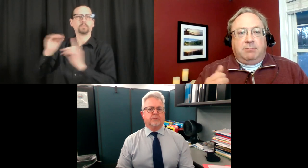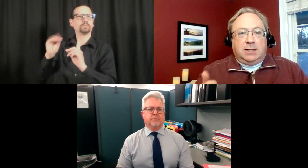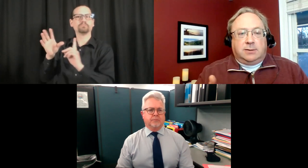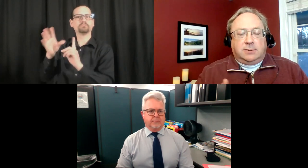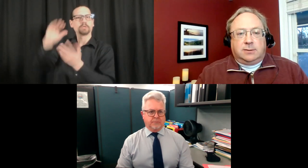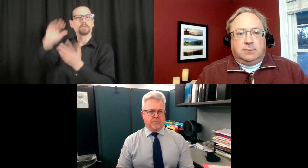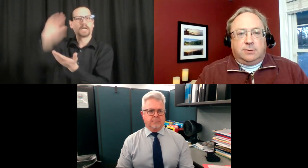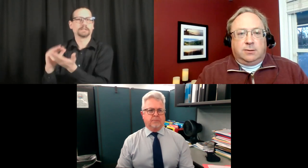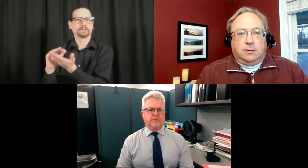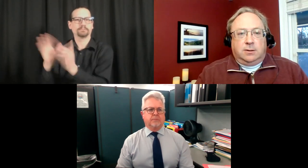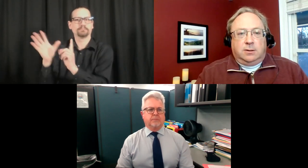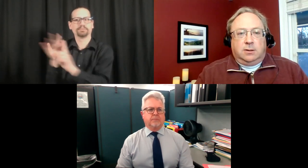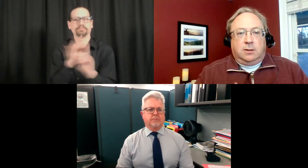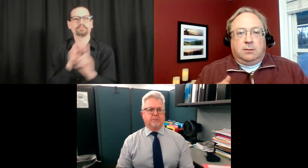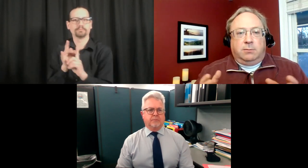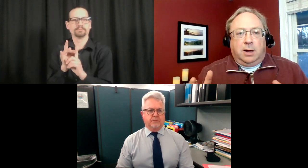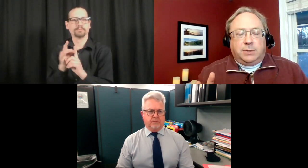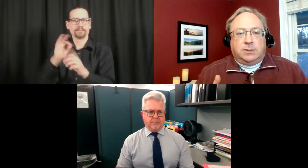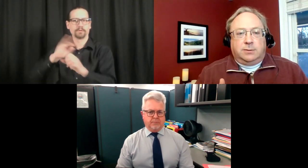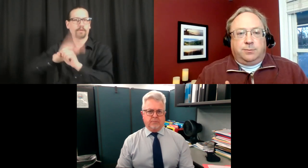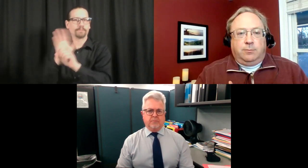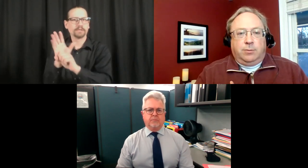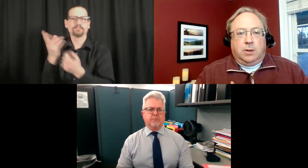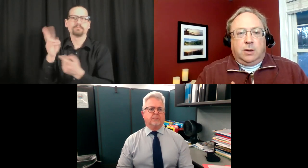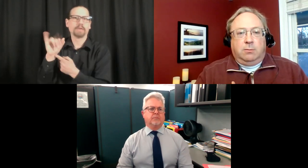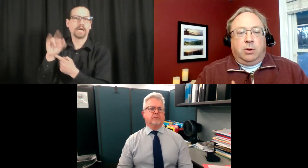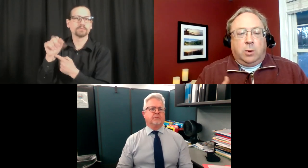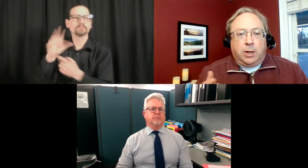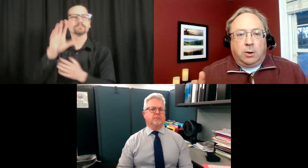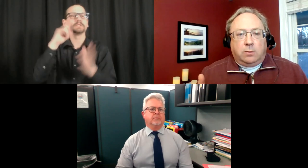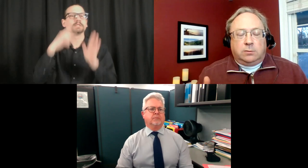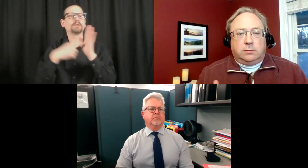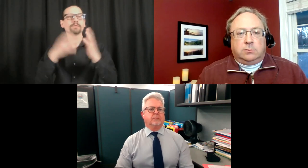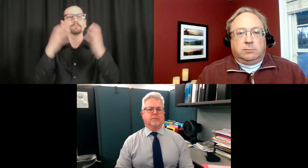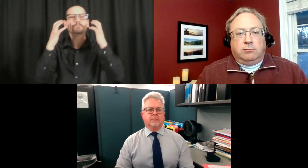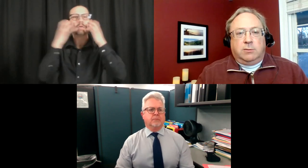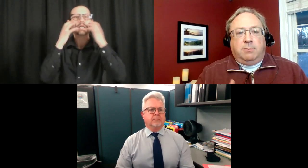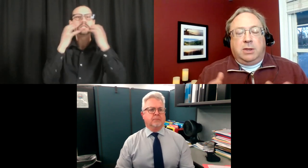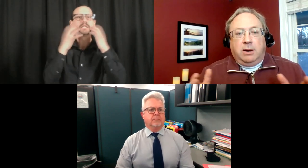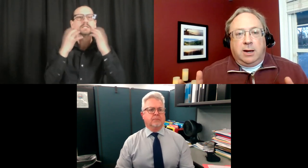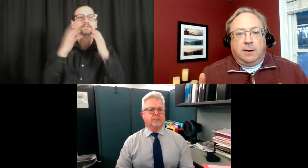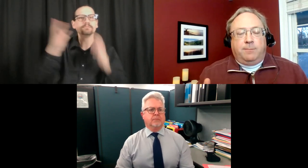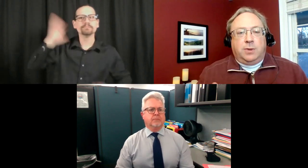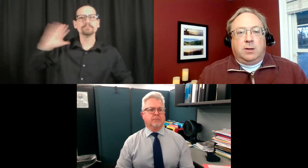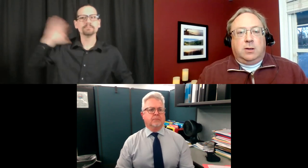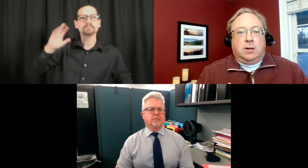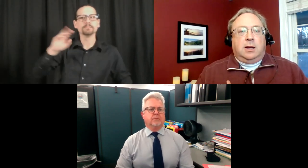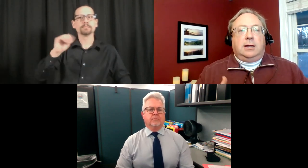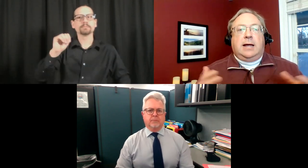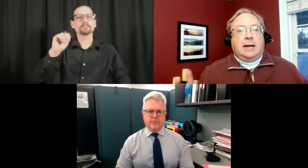diseases like measles, mumps, polio, diphtheria.